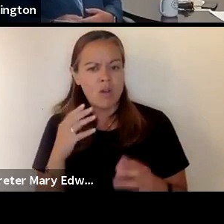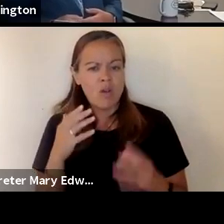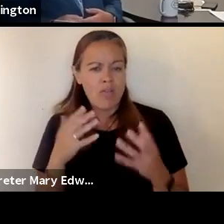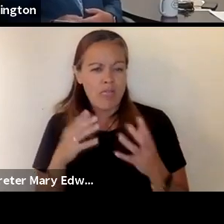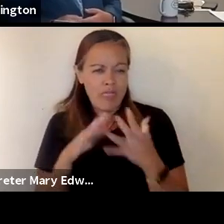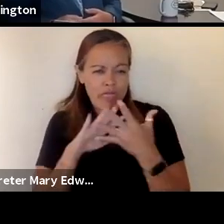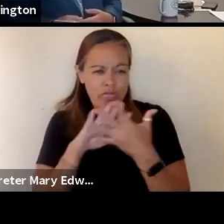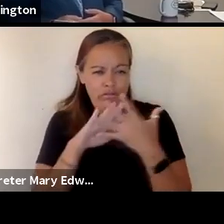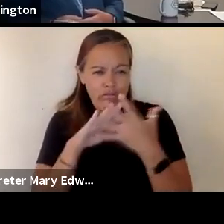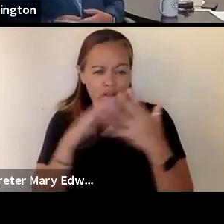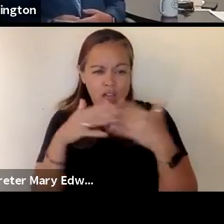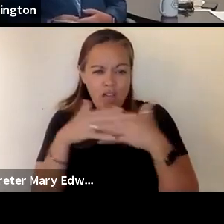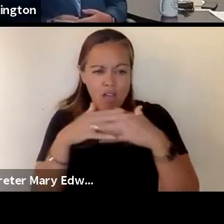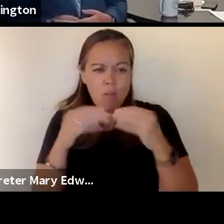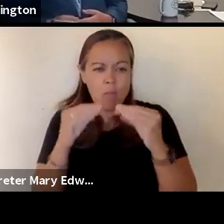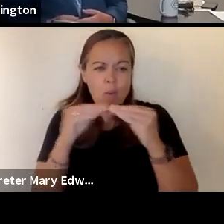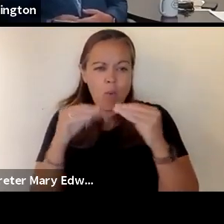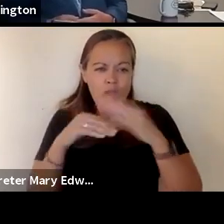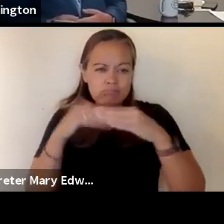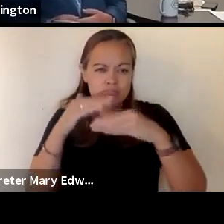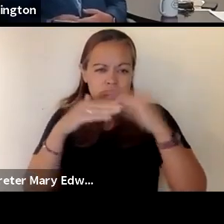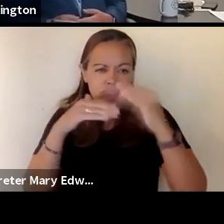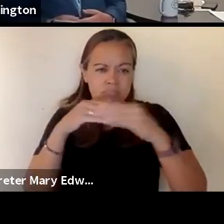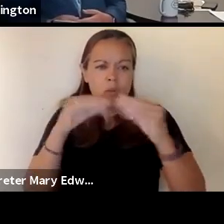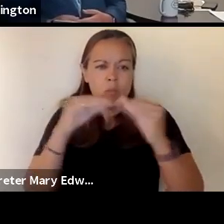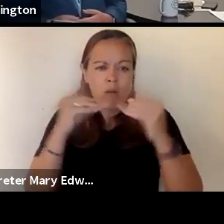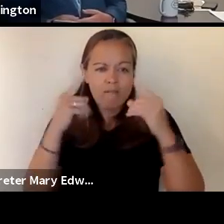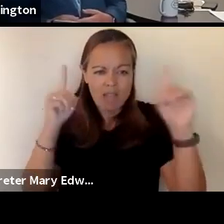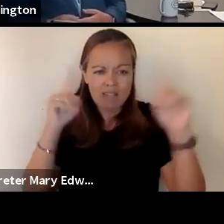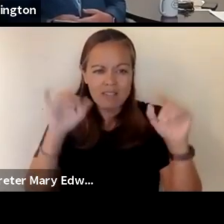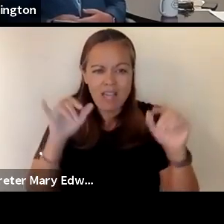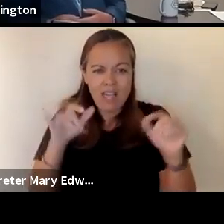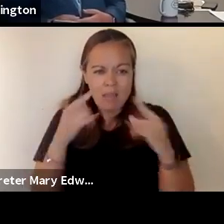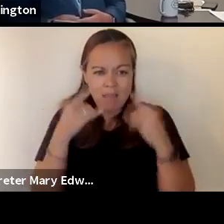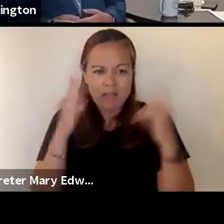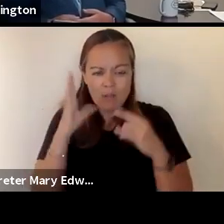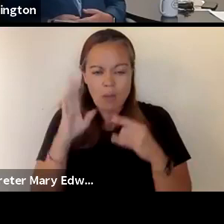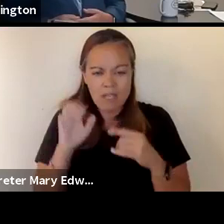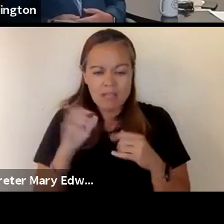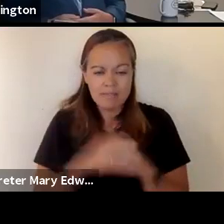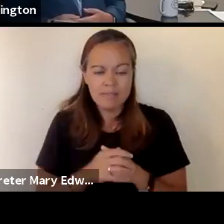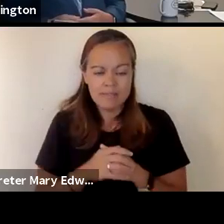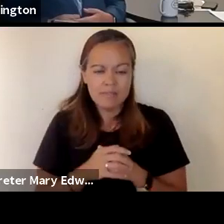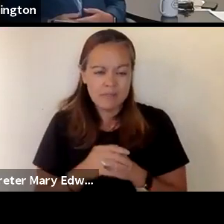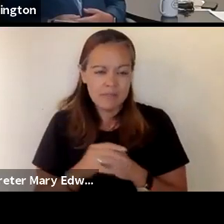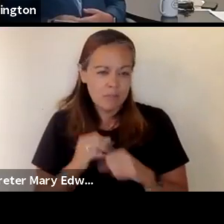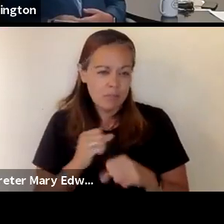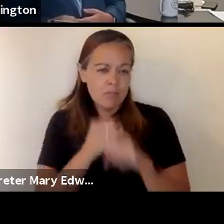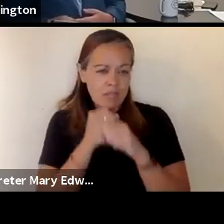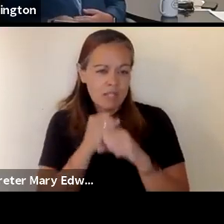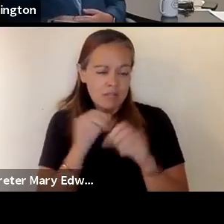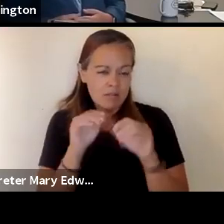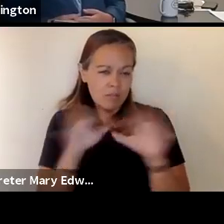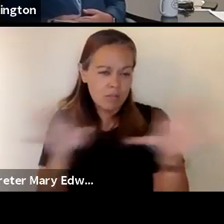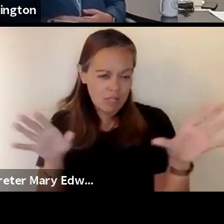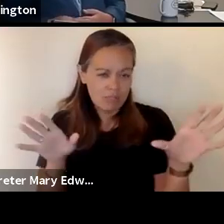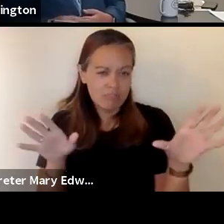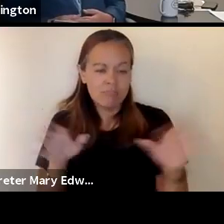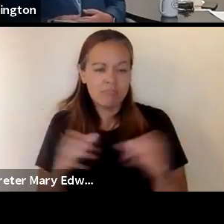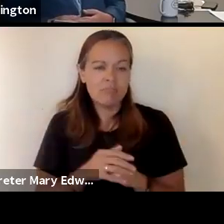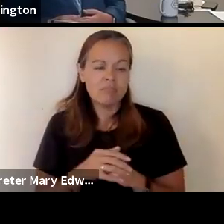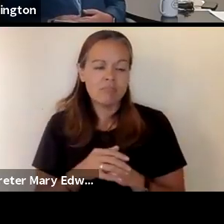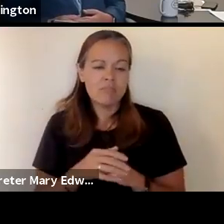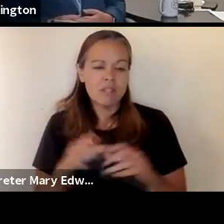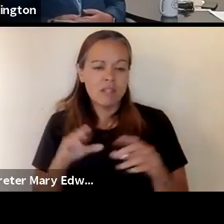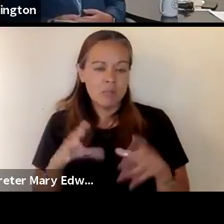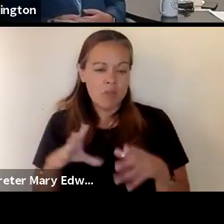more layers that are contained within that mask than the more effective that mass is going to be at both preventing spread outwards and uh